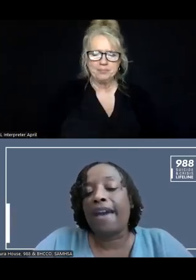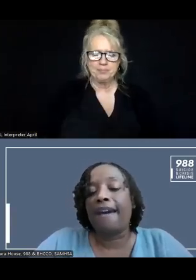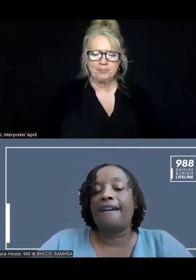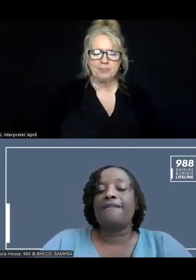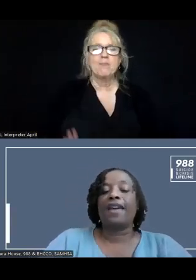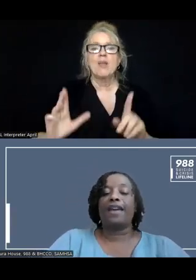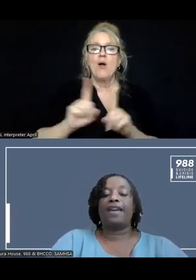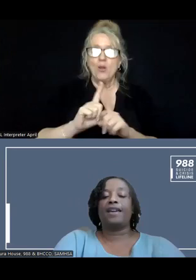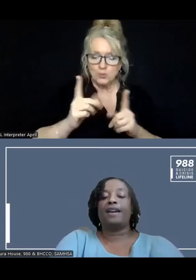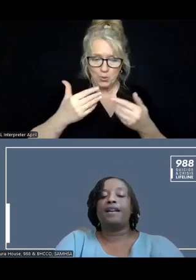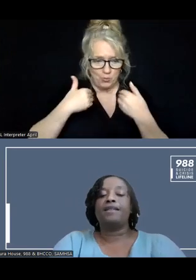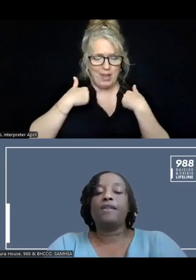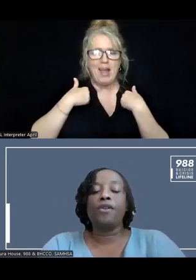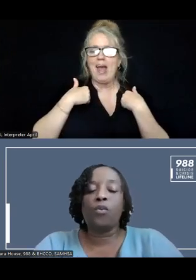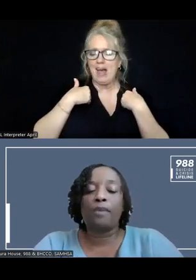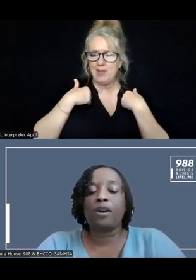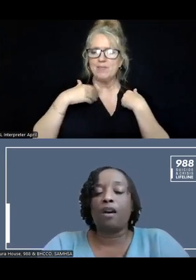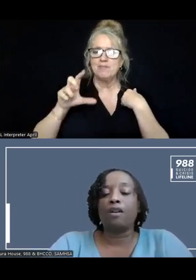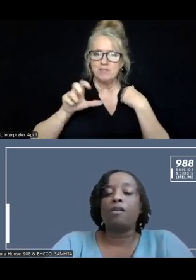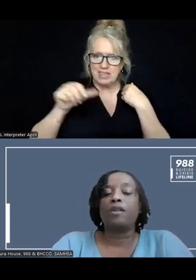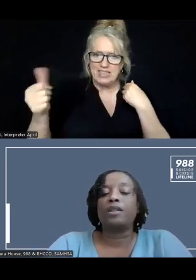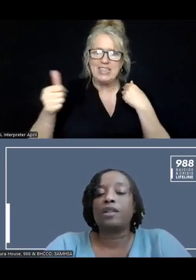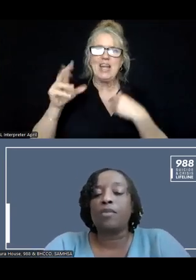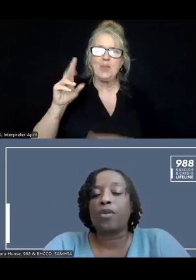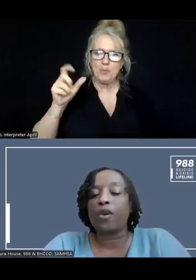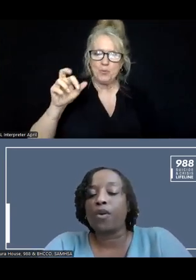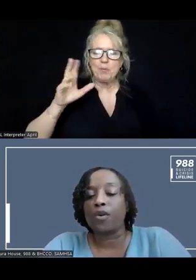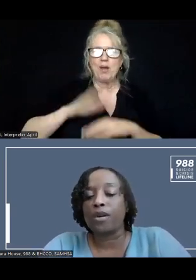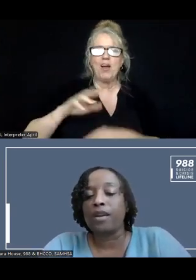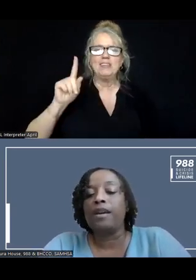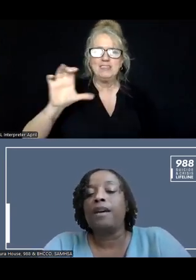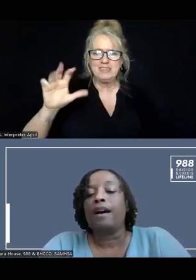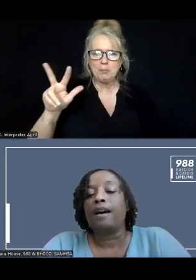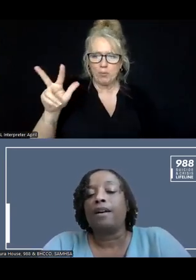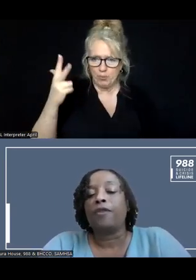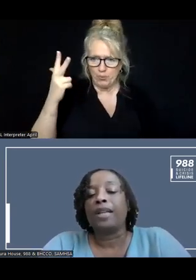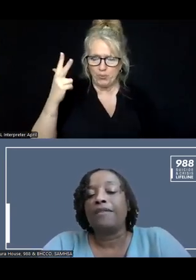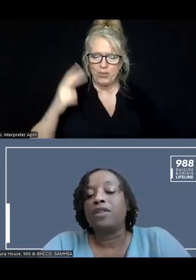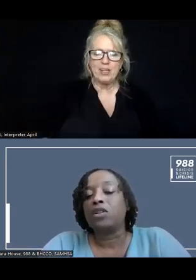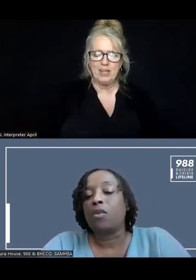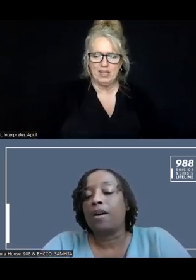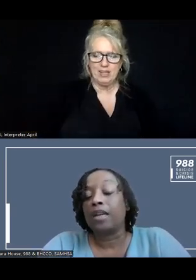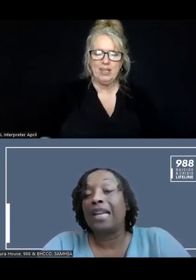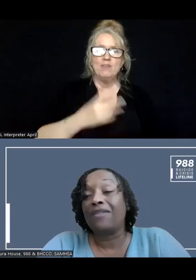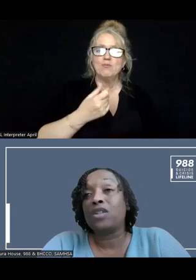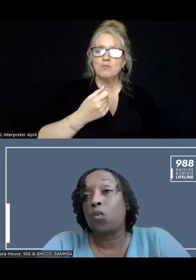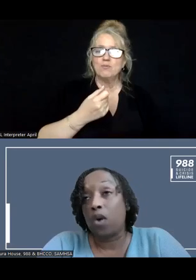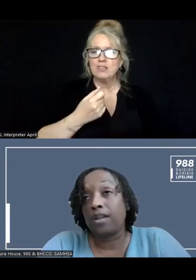also have another webinar on December 3rd from 11 to